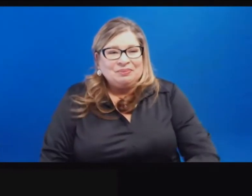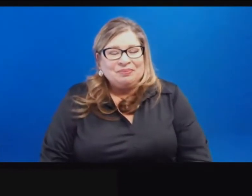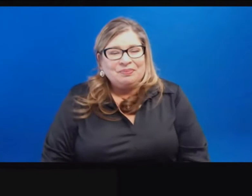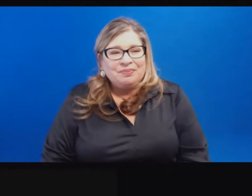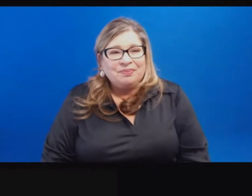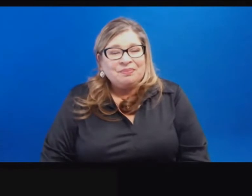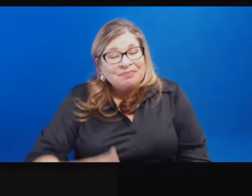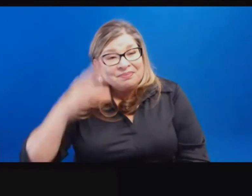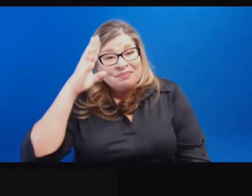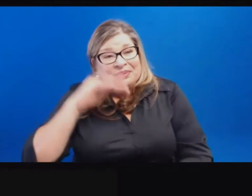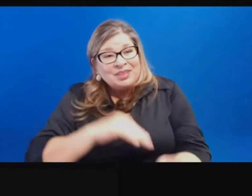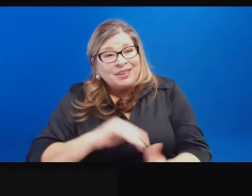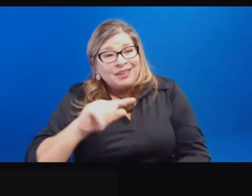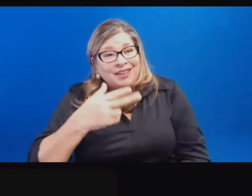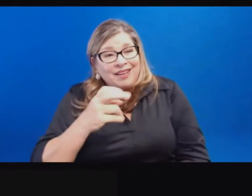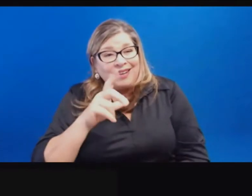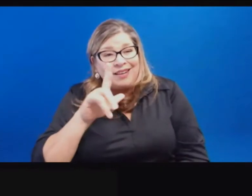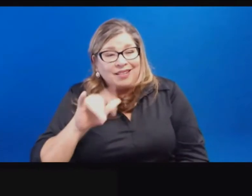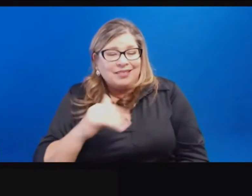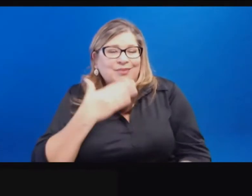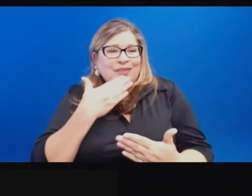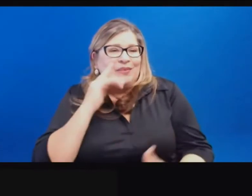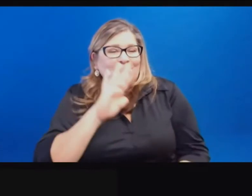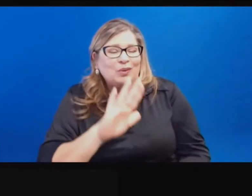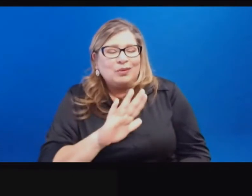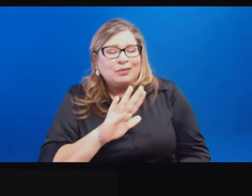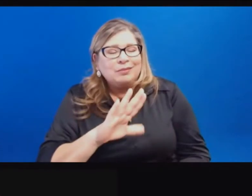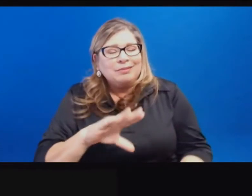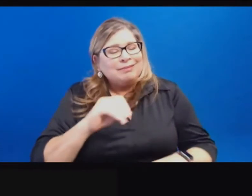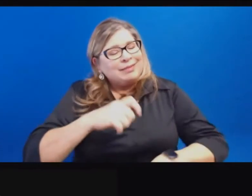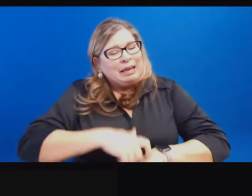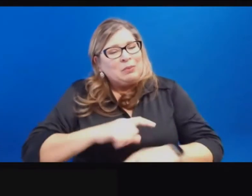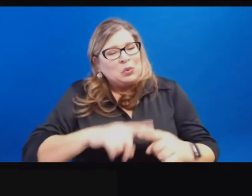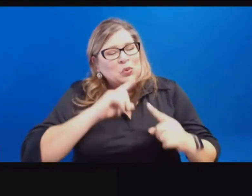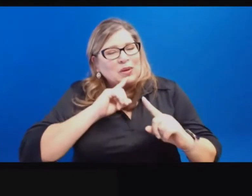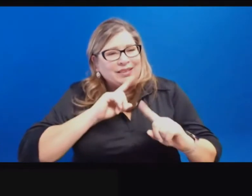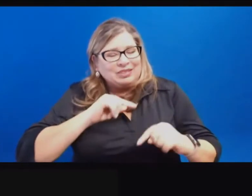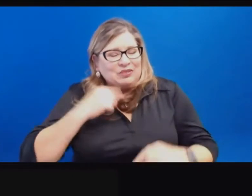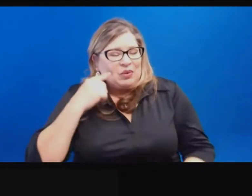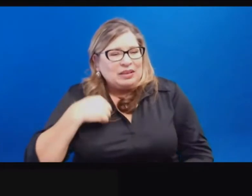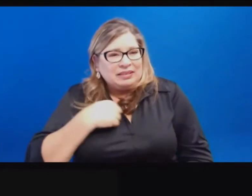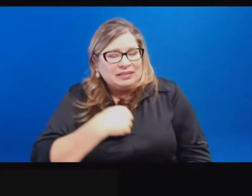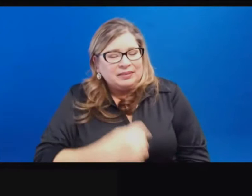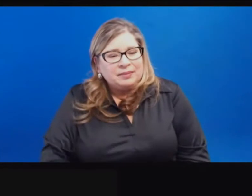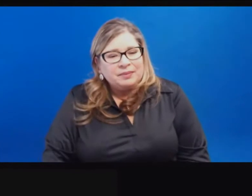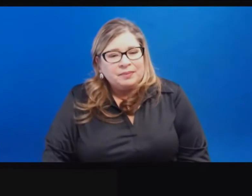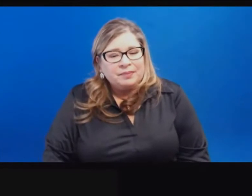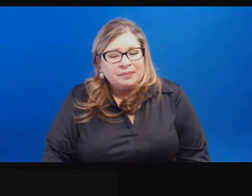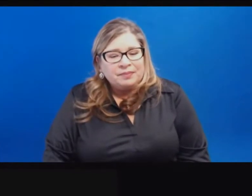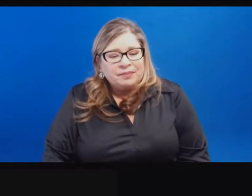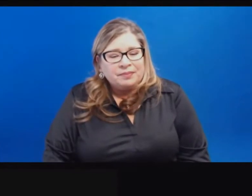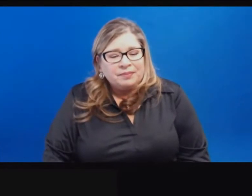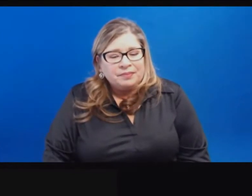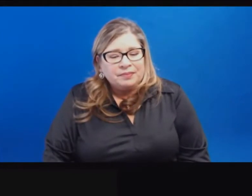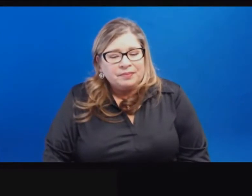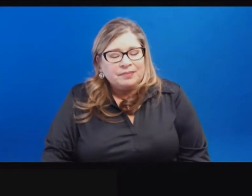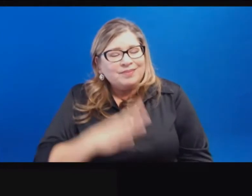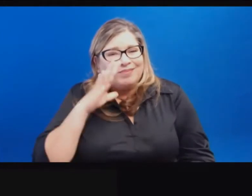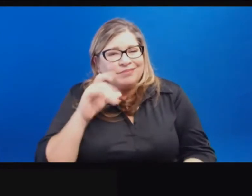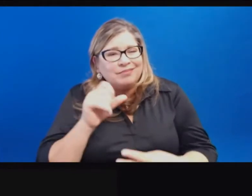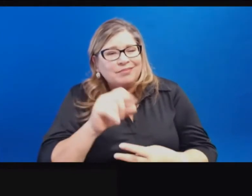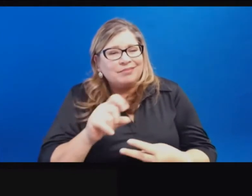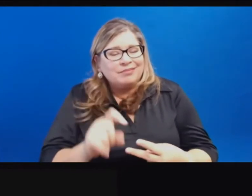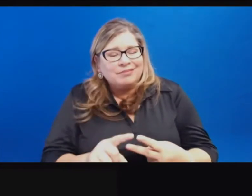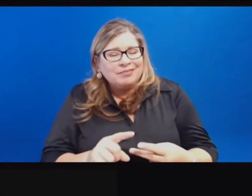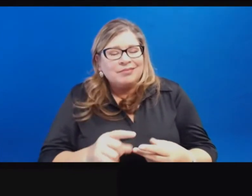Hey, Dr. Galli. Thanks so much for taking our questions. Two questions for you today. One on the pace of the reopening, second on some emerging criticism of your